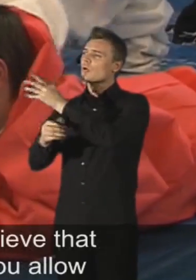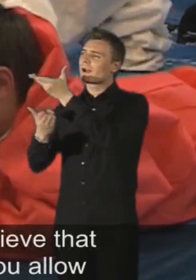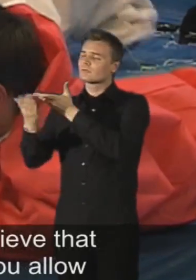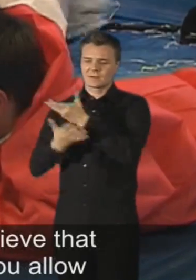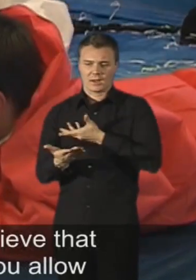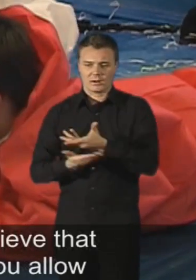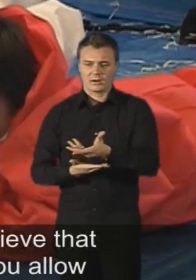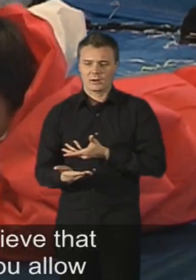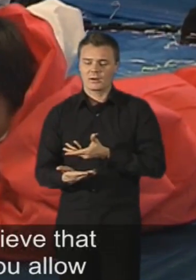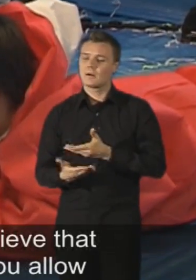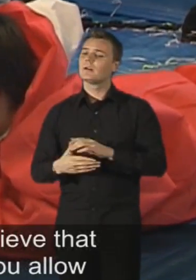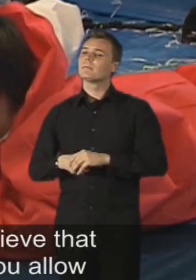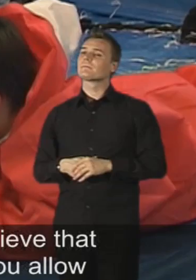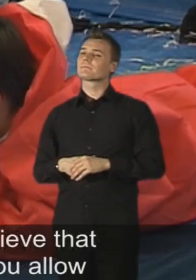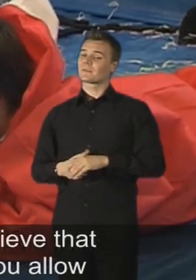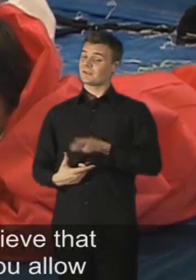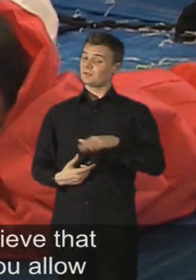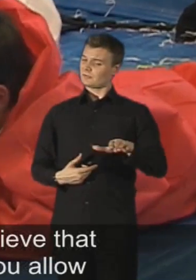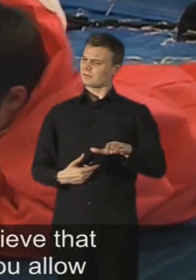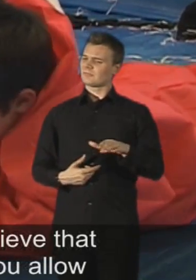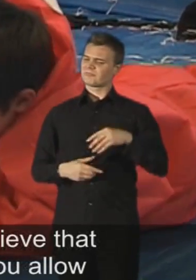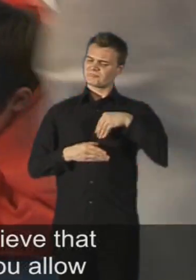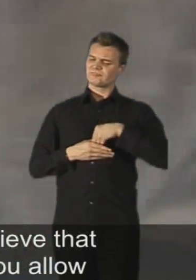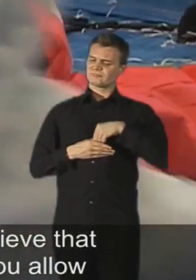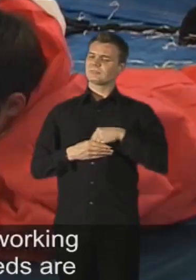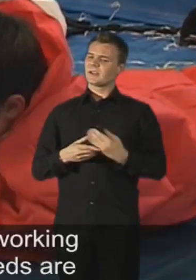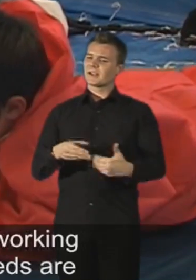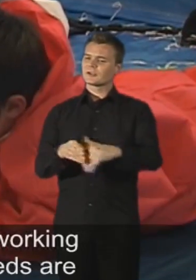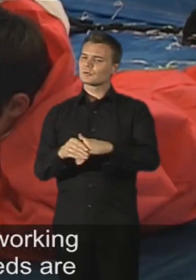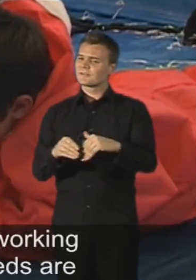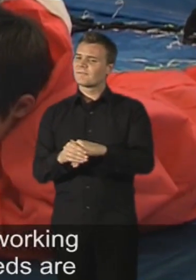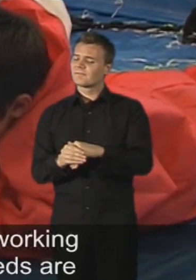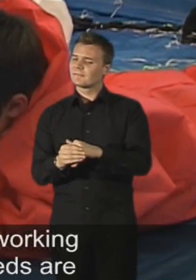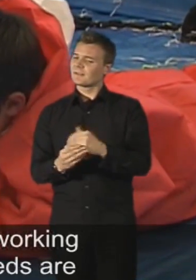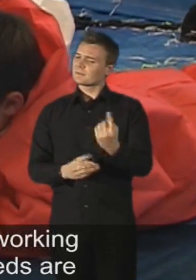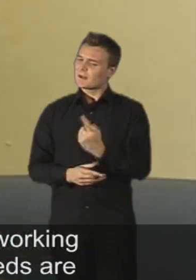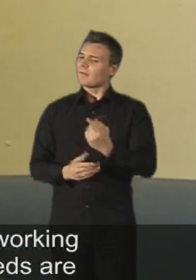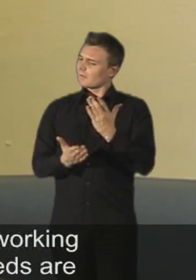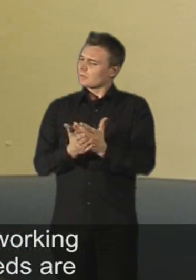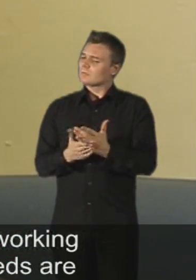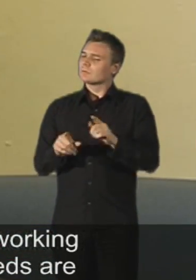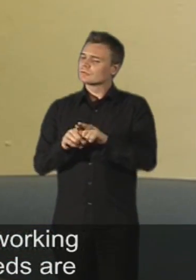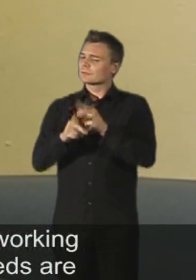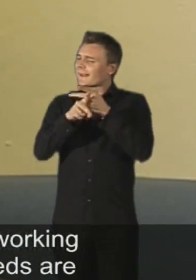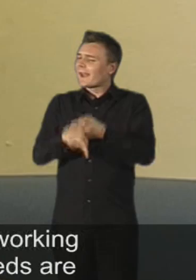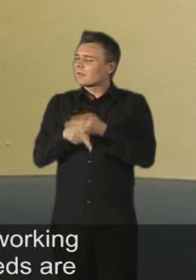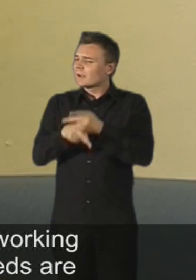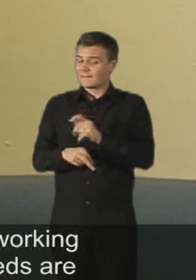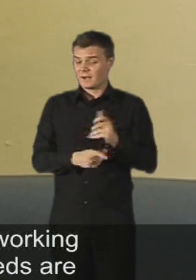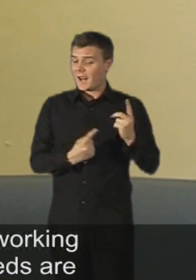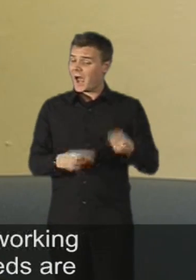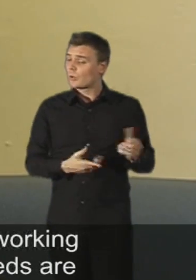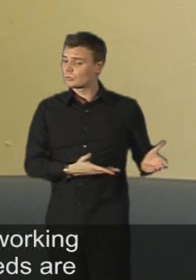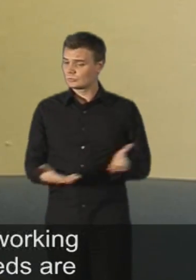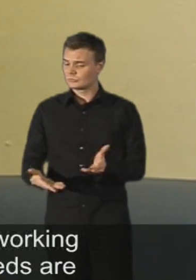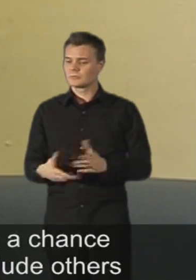Children are naturally inclusive, I believe that, and children are naturally caring if you allow them to be. Working with inclusion, working